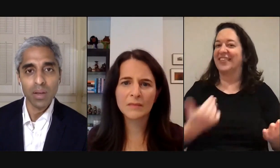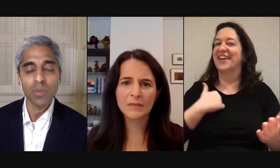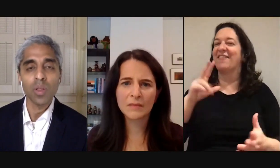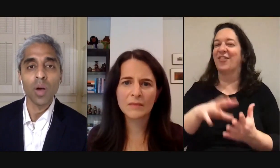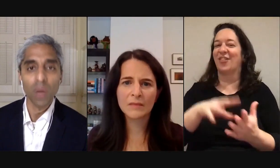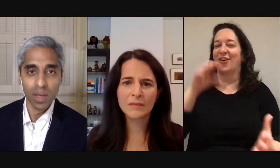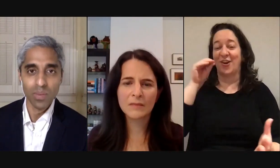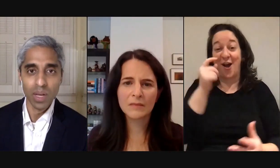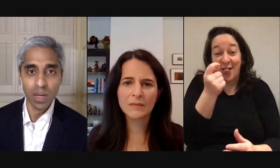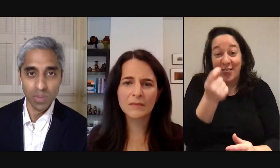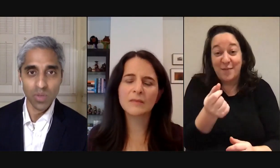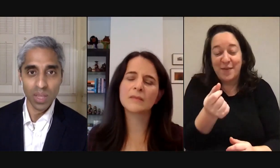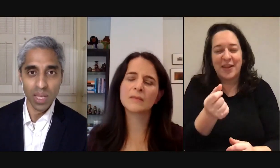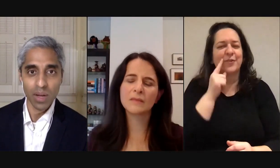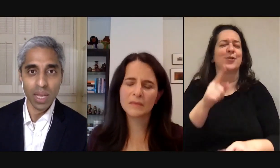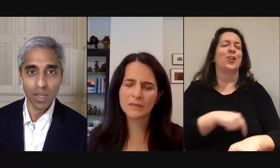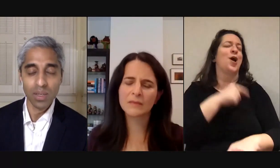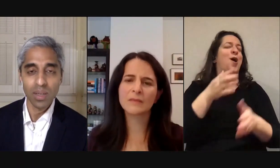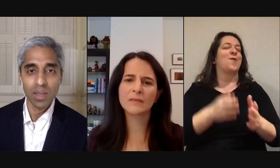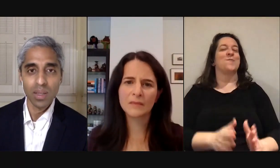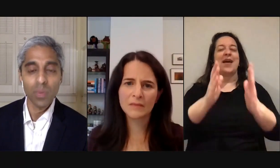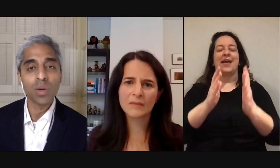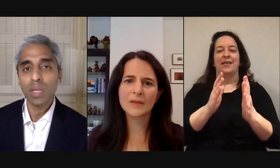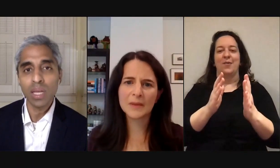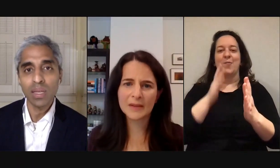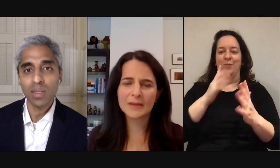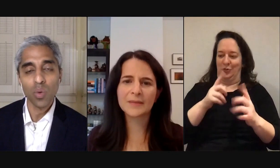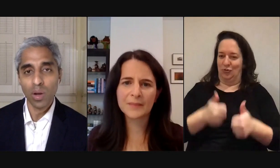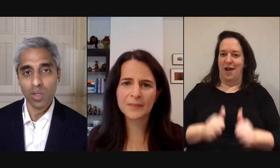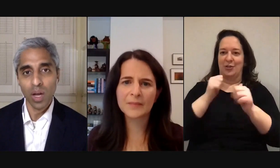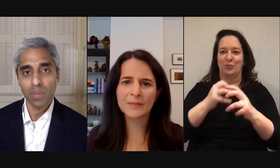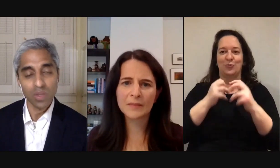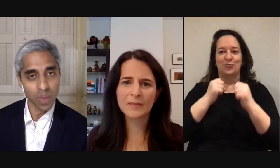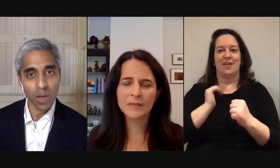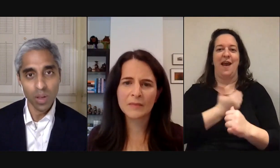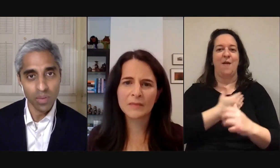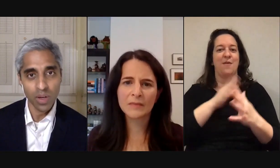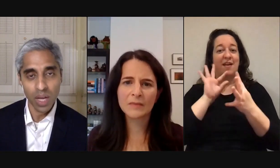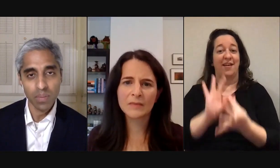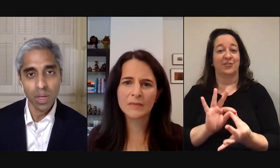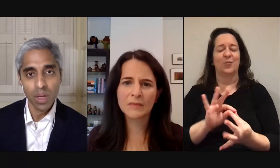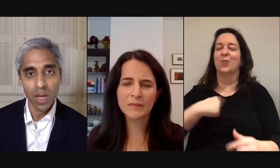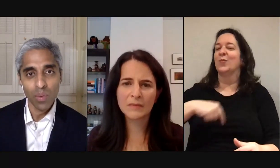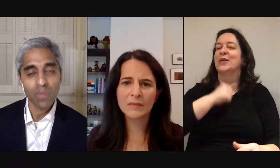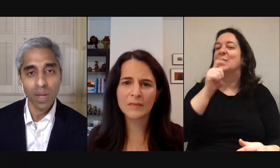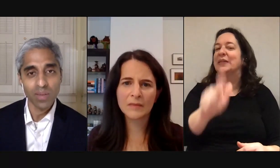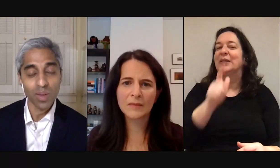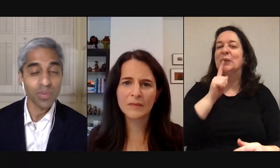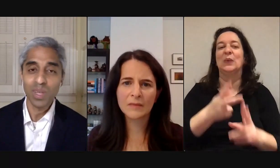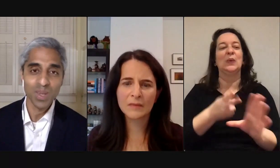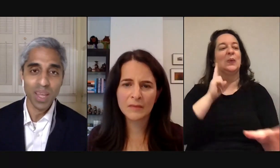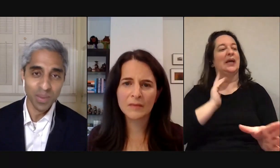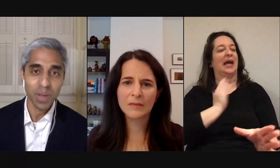little bit goes a long way when it comes to strengthening our connection that we don't need to quit our jobs and spend all of our time with